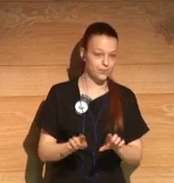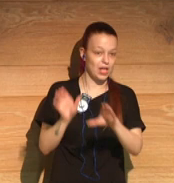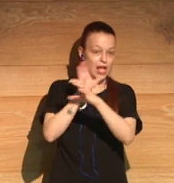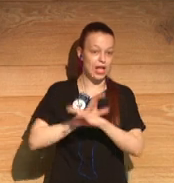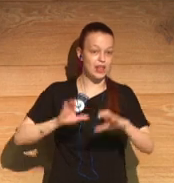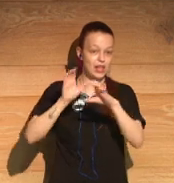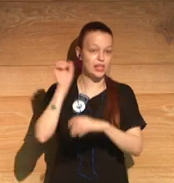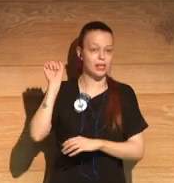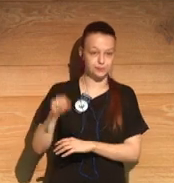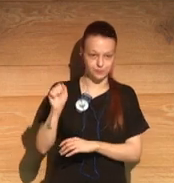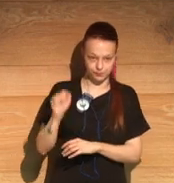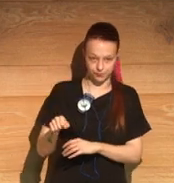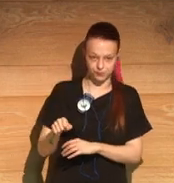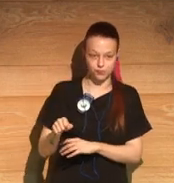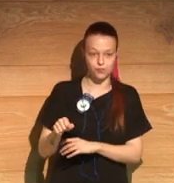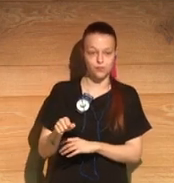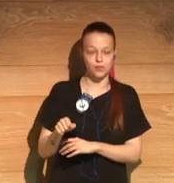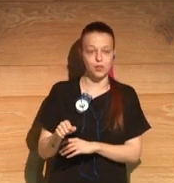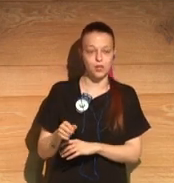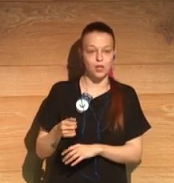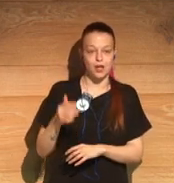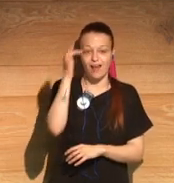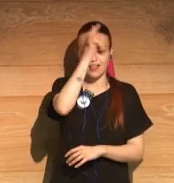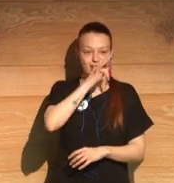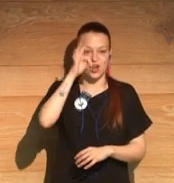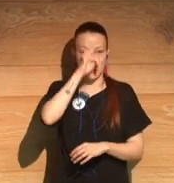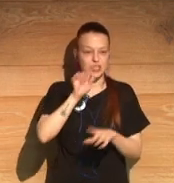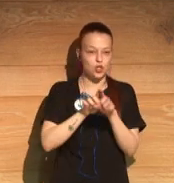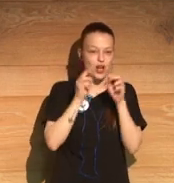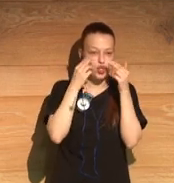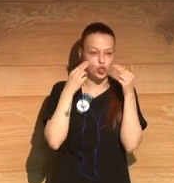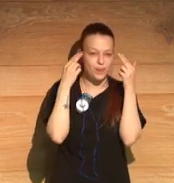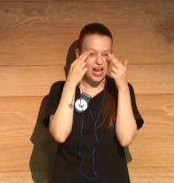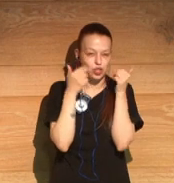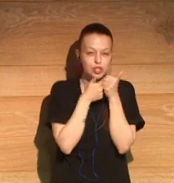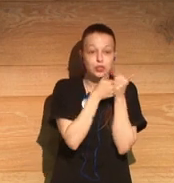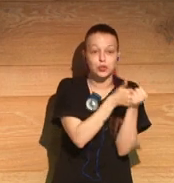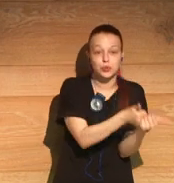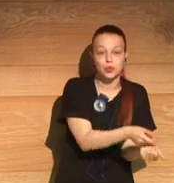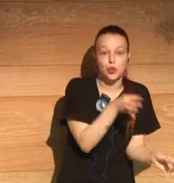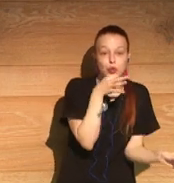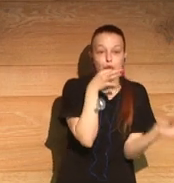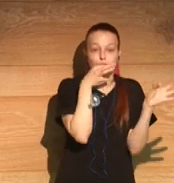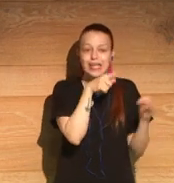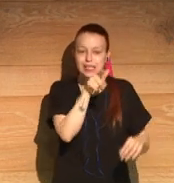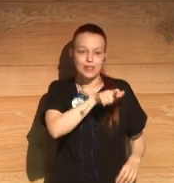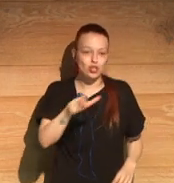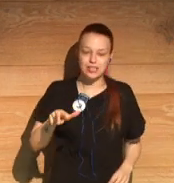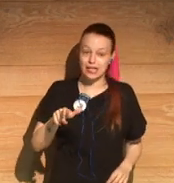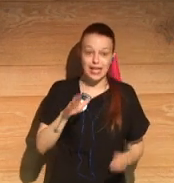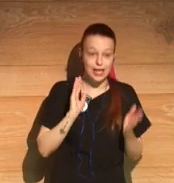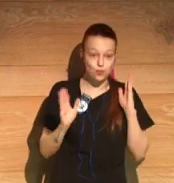roads, and they would be the very people who would have been the most dangerous, I think, in the 80s, during the AIDS epidemic.